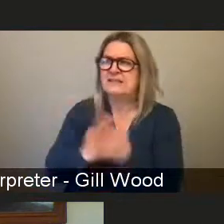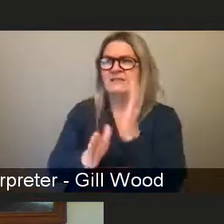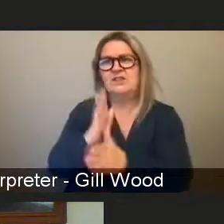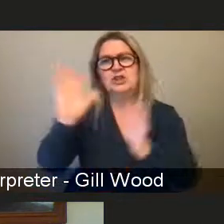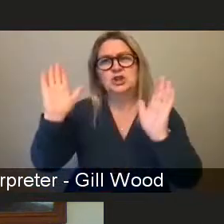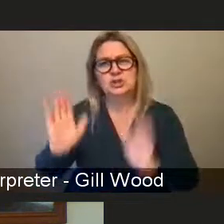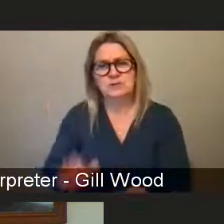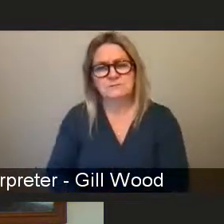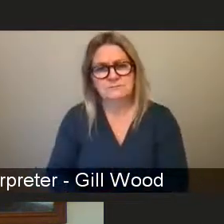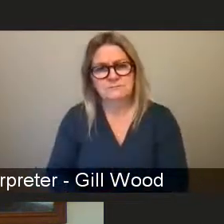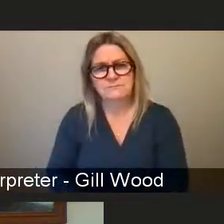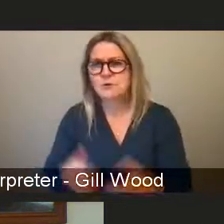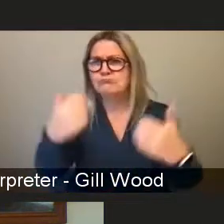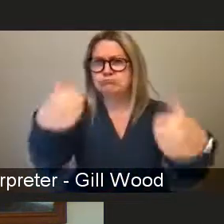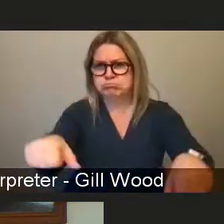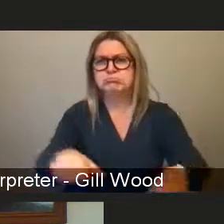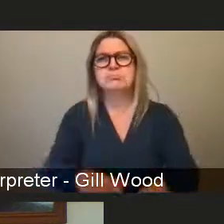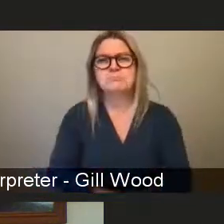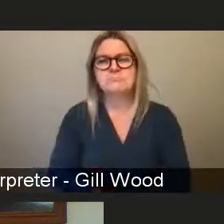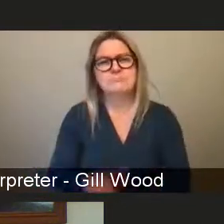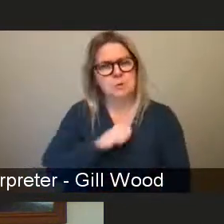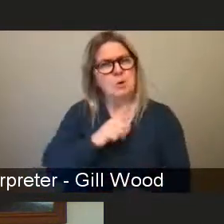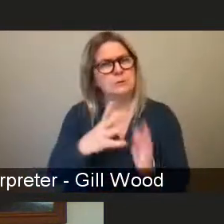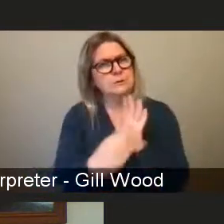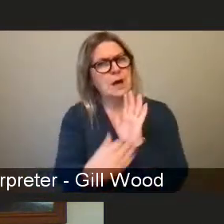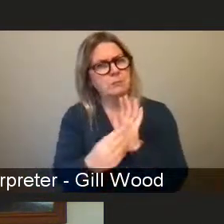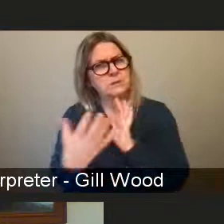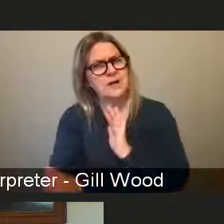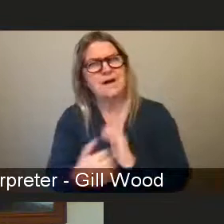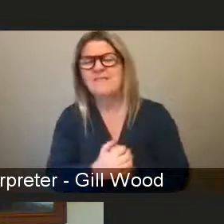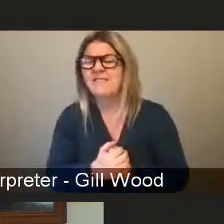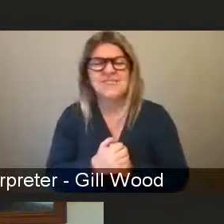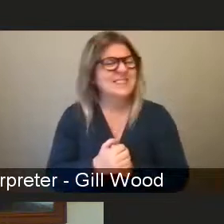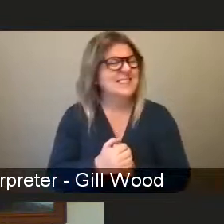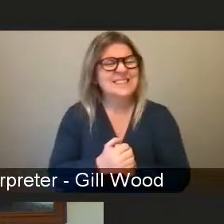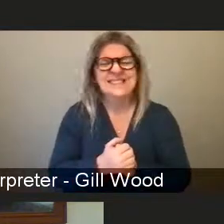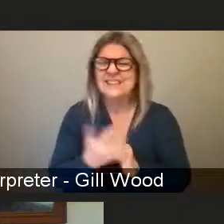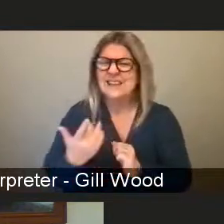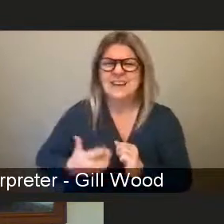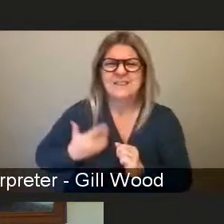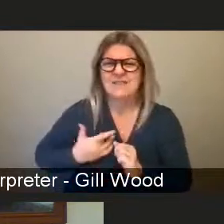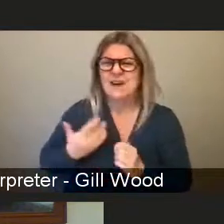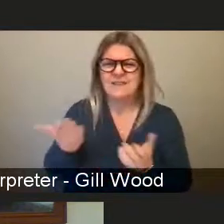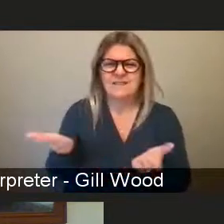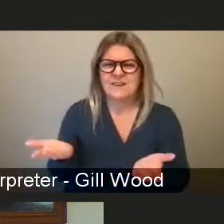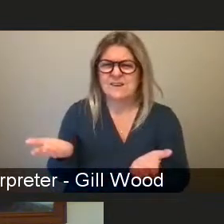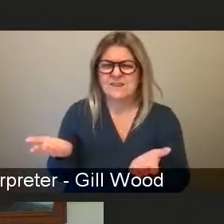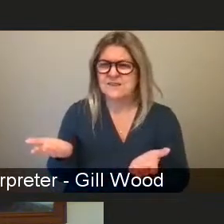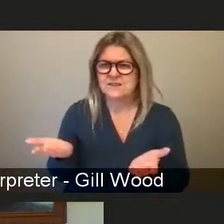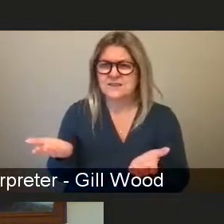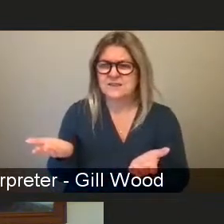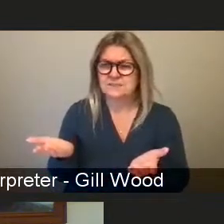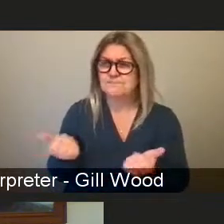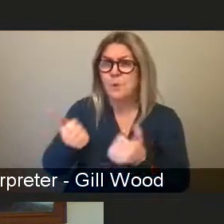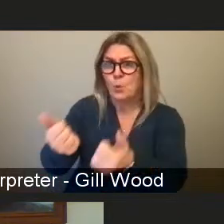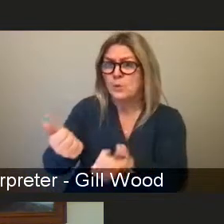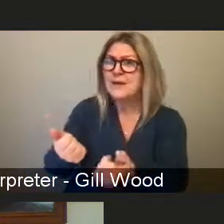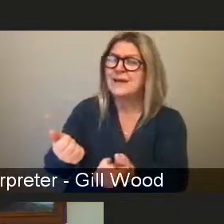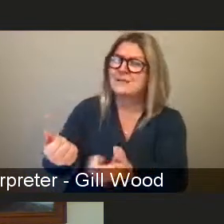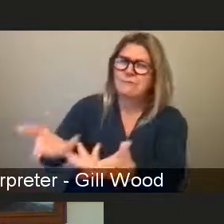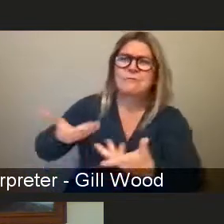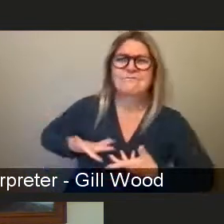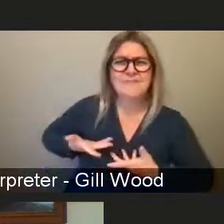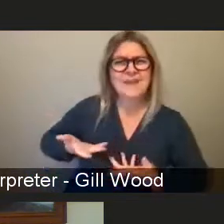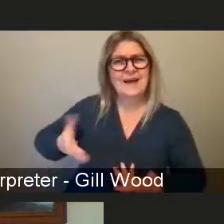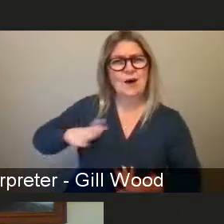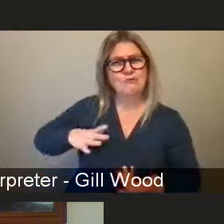solve the problem. Yeah, yeah. Survivors are the ones who stories, I think I'm saying. And those that have already given us our stories, we owe them